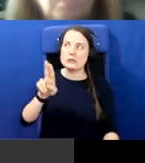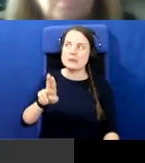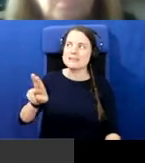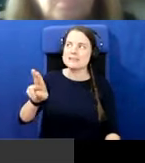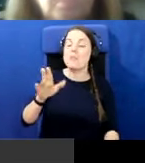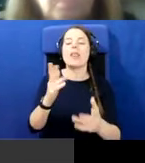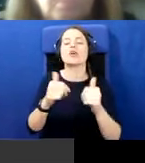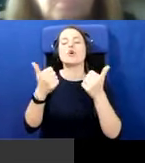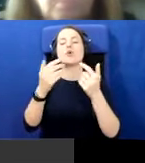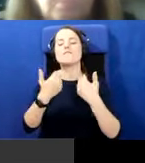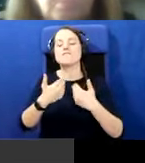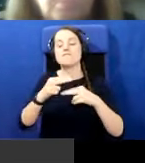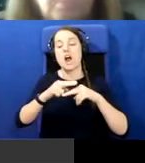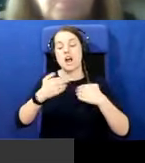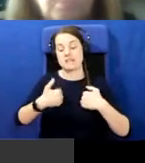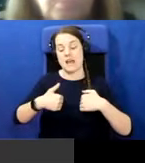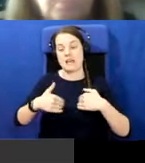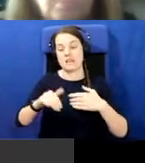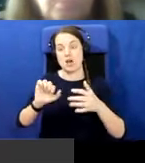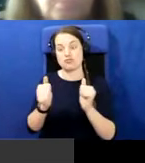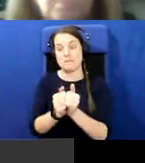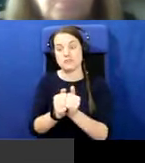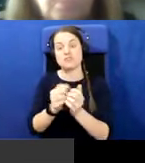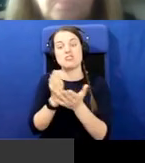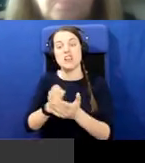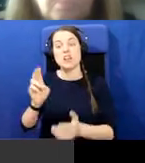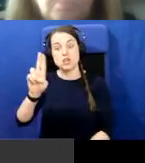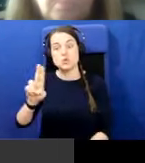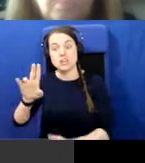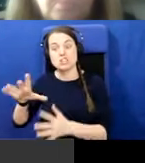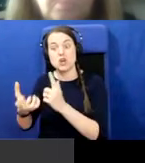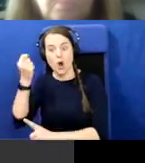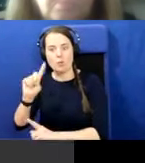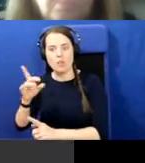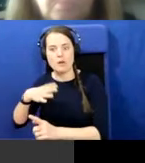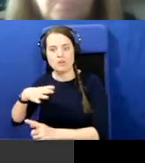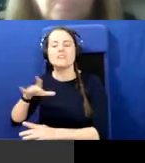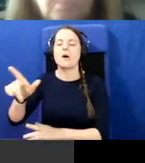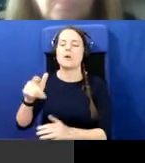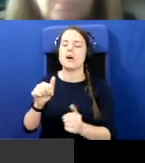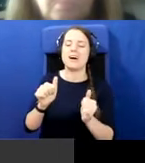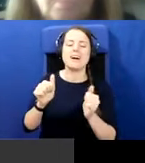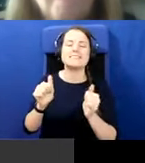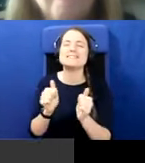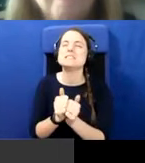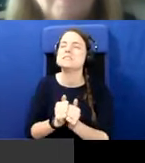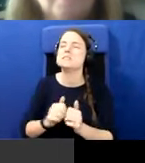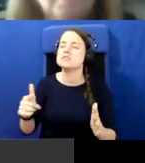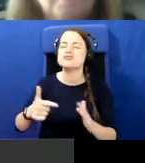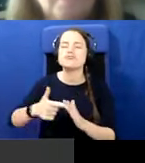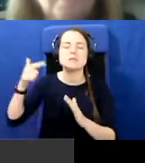constitutionally the Unionists got what they wanted. I mean, I disagree fundamentally with people who argue that,